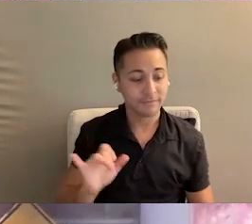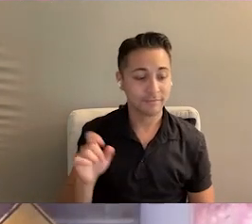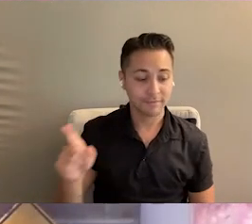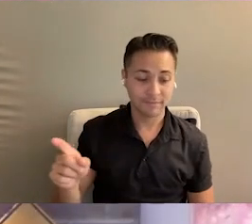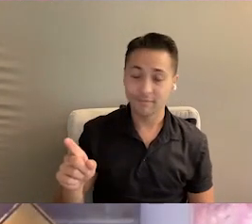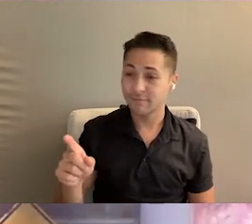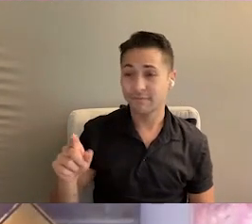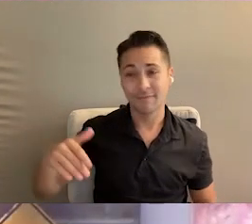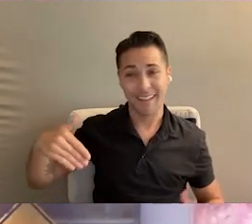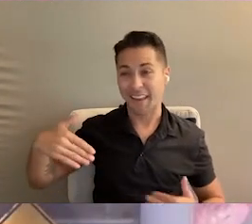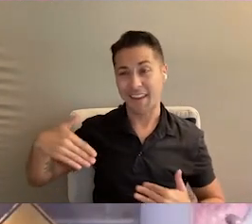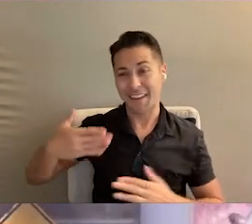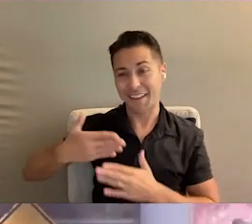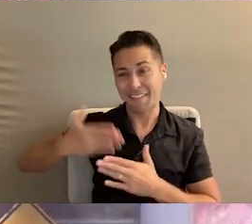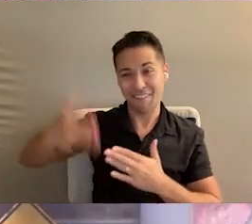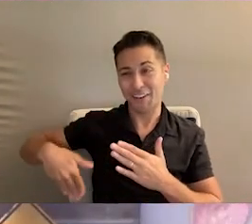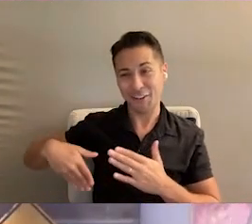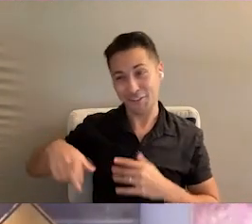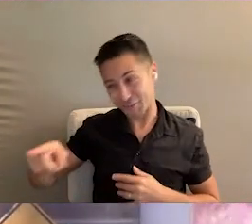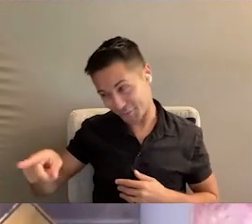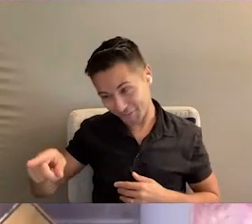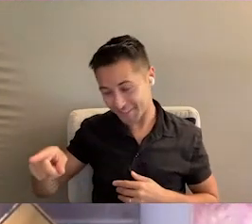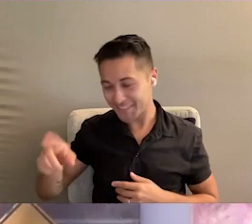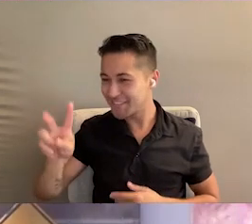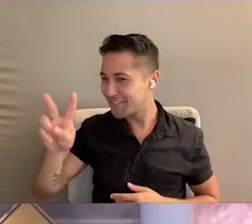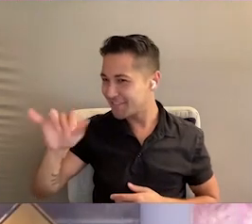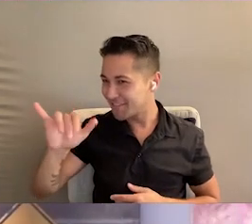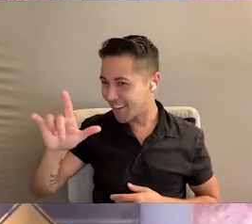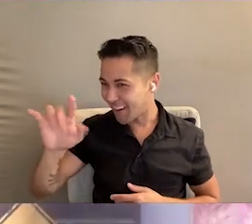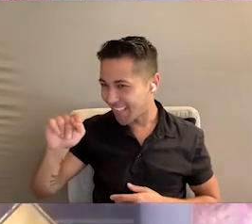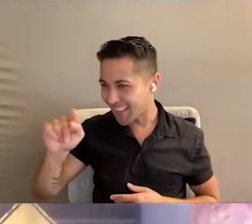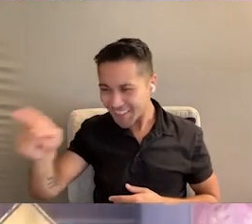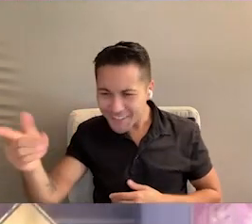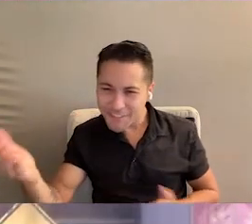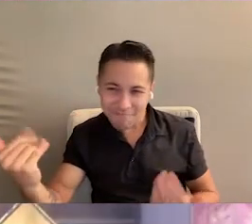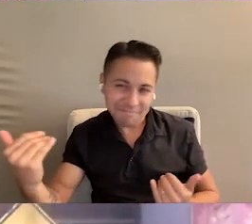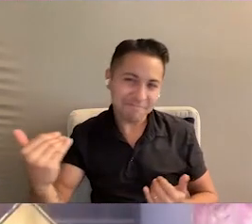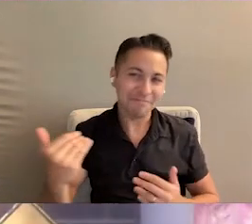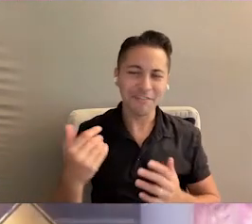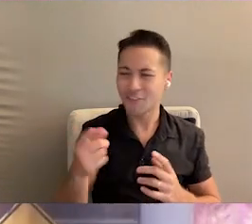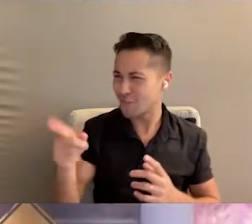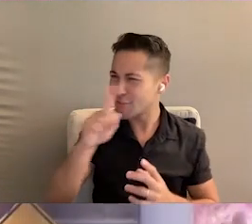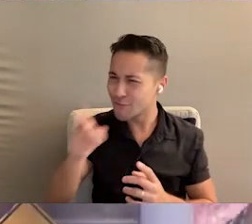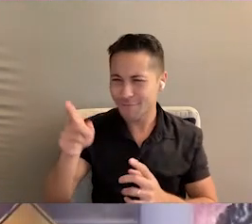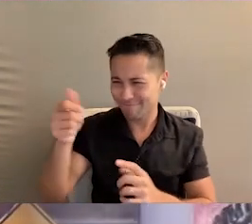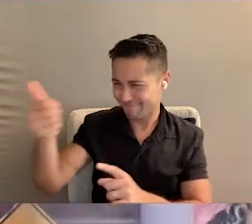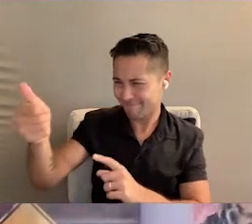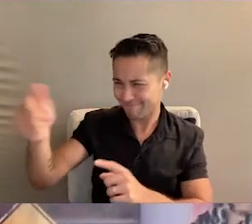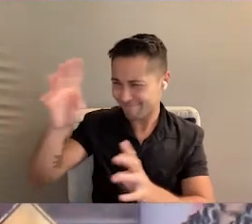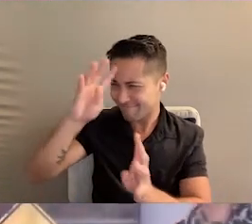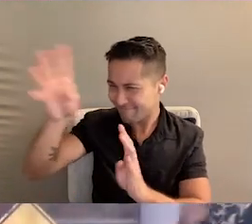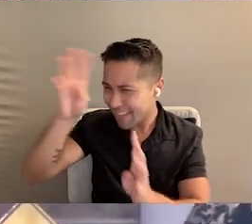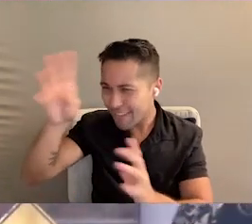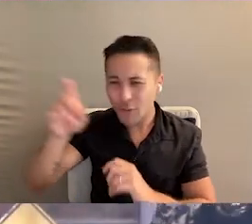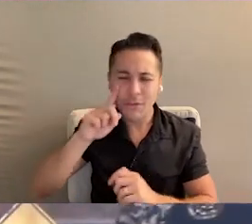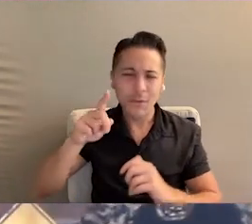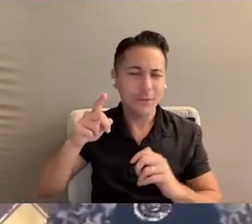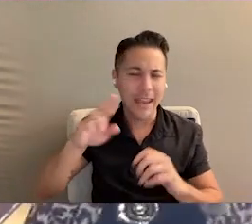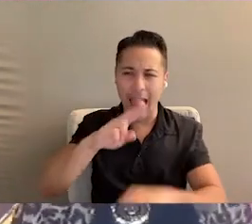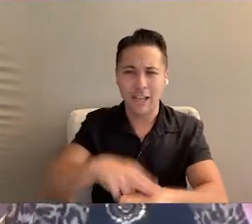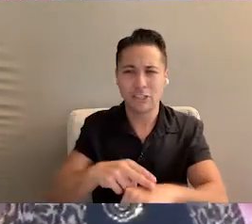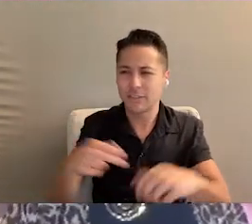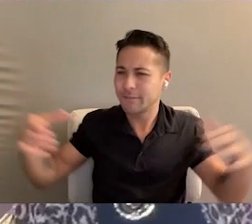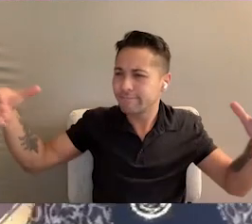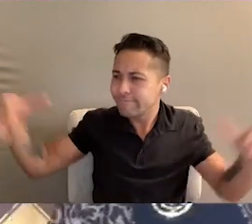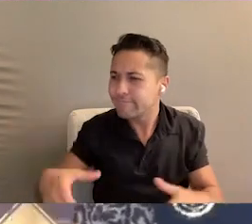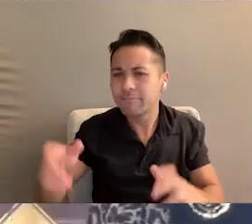And she's not nearly finished yet. So, Violet, why don't you share? You're so innovative and you just naturally bring